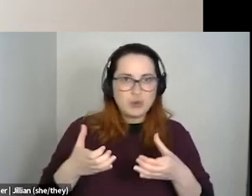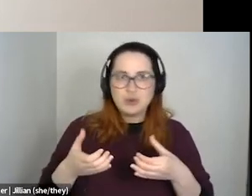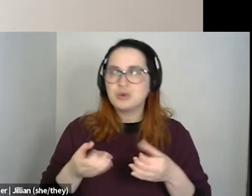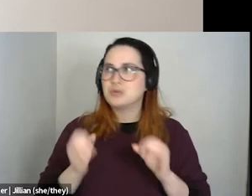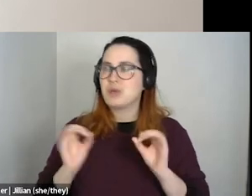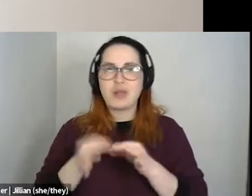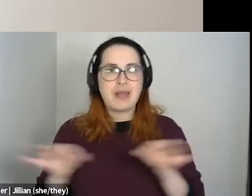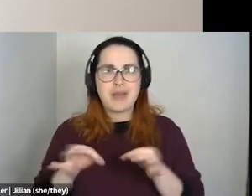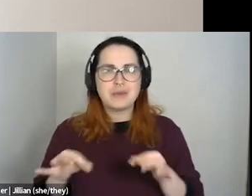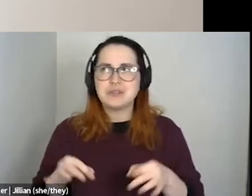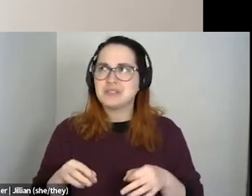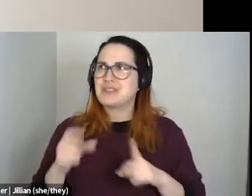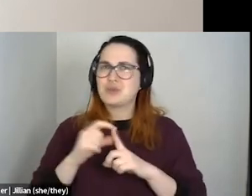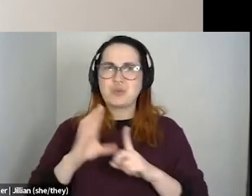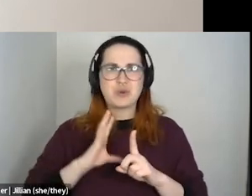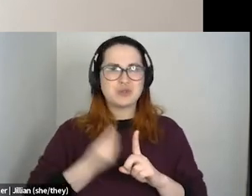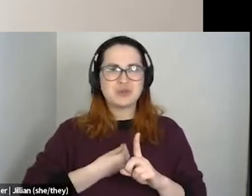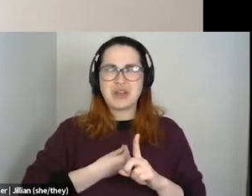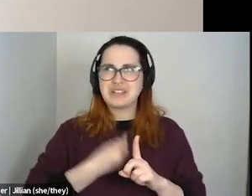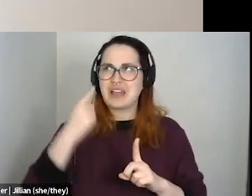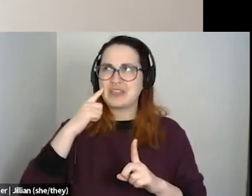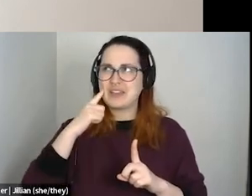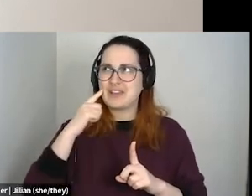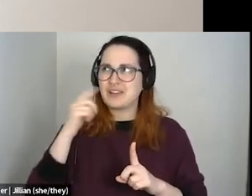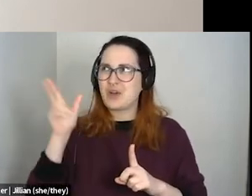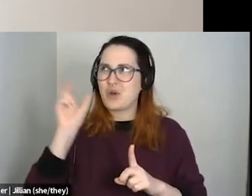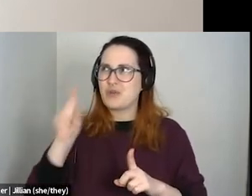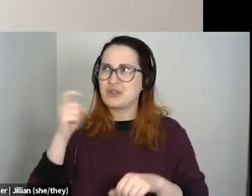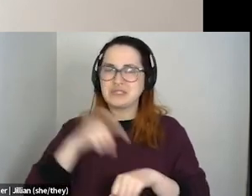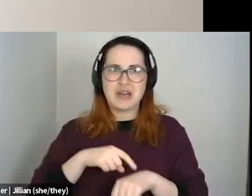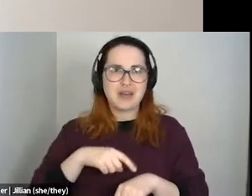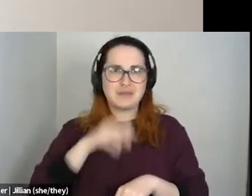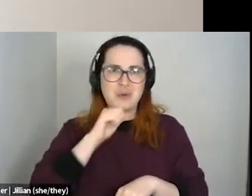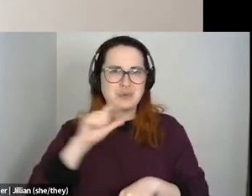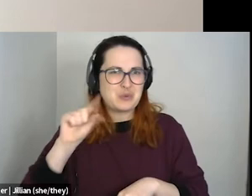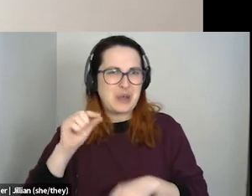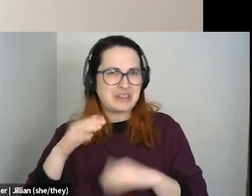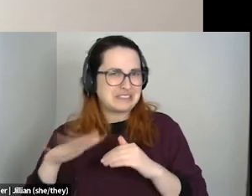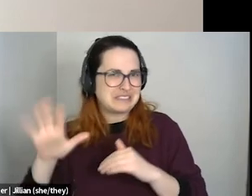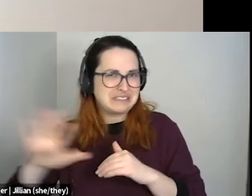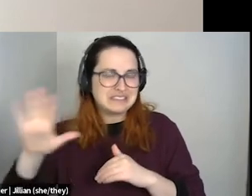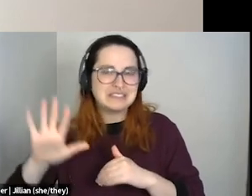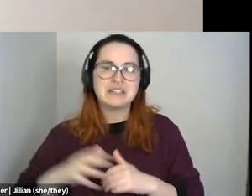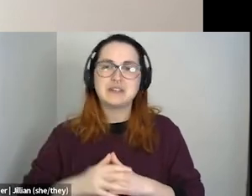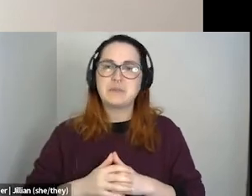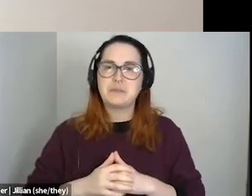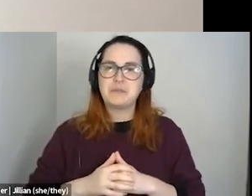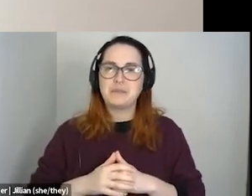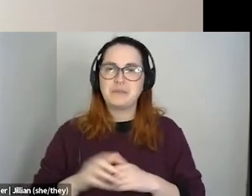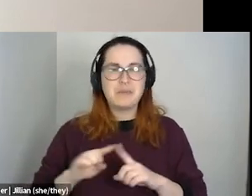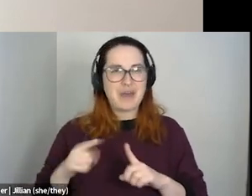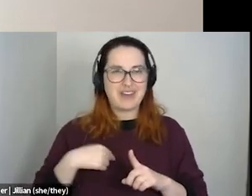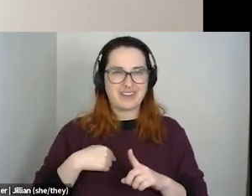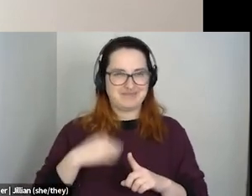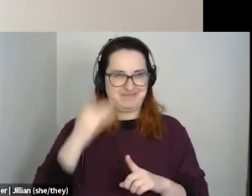think I heard the term trans until I was in my twenties, at least. Um, but, but there was still, I could knew exactly the